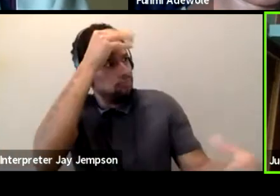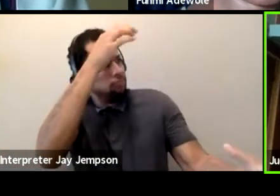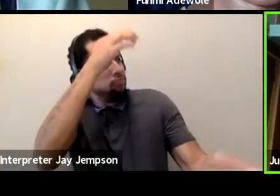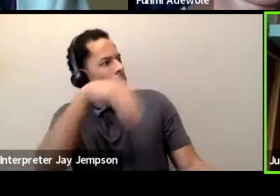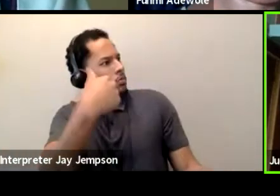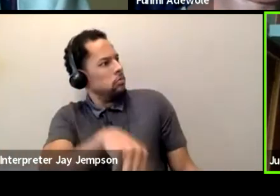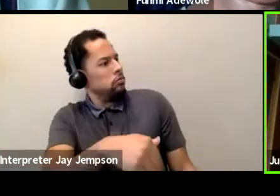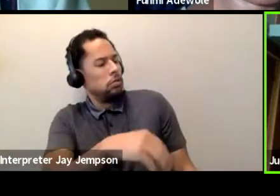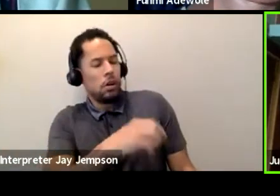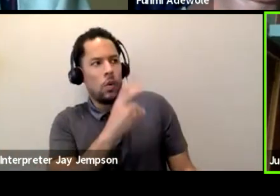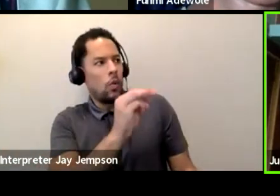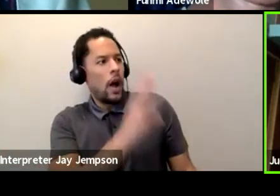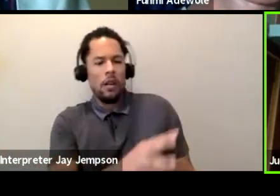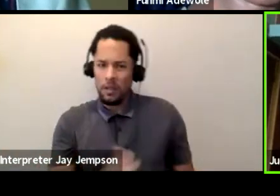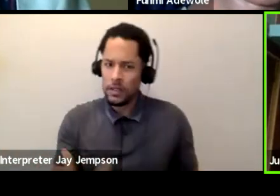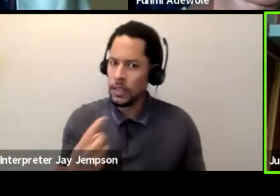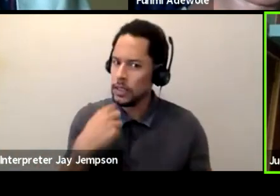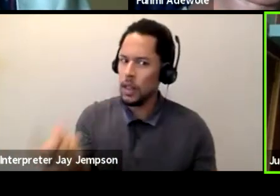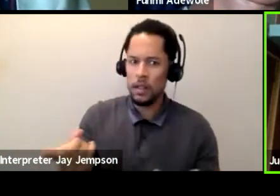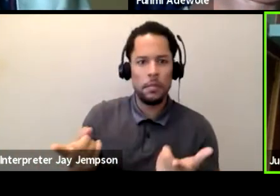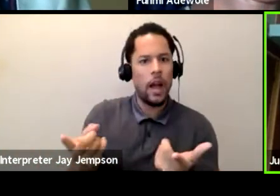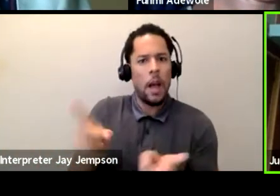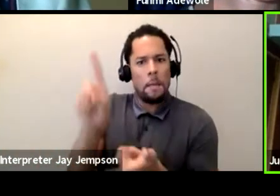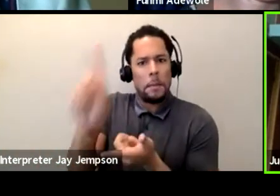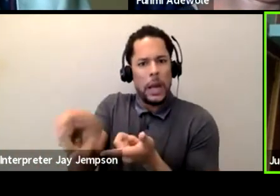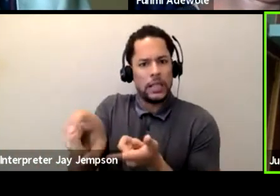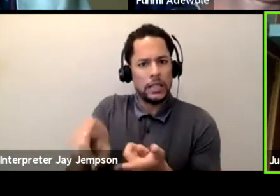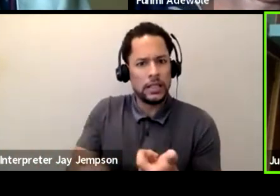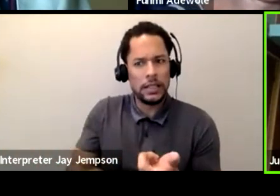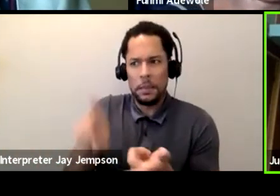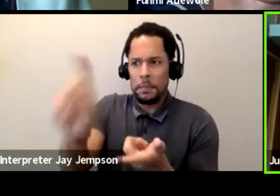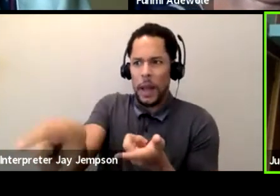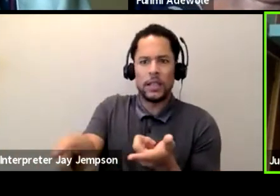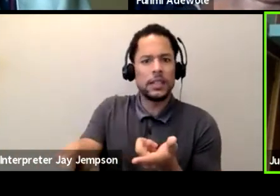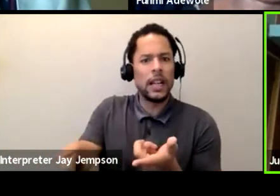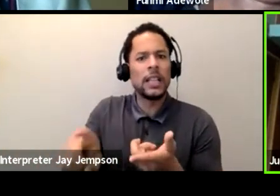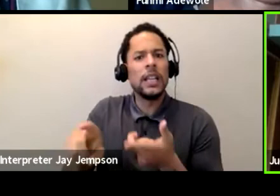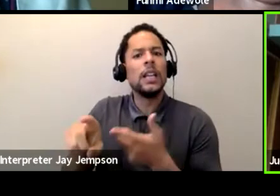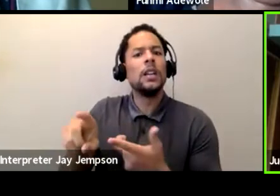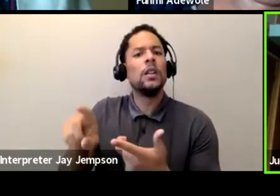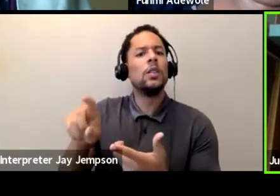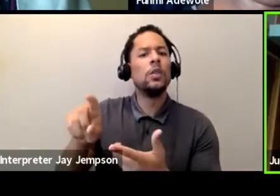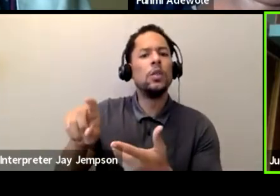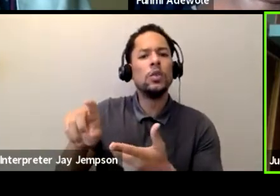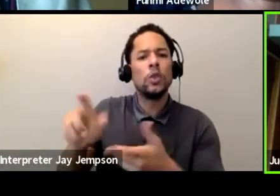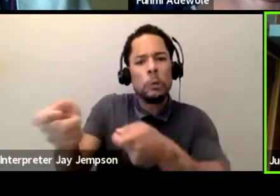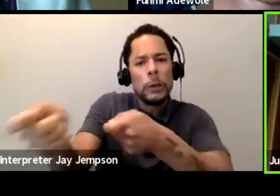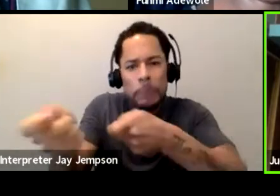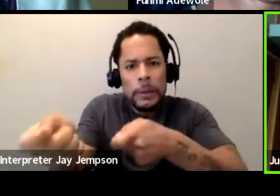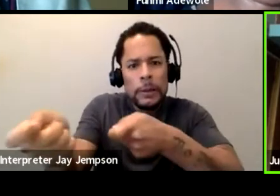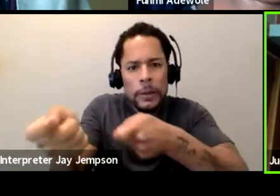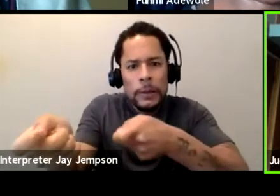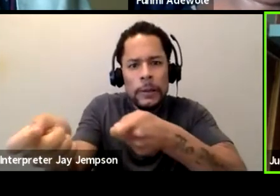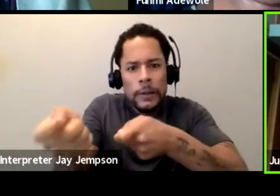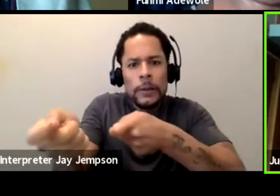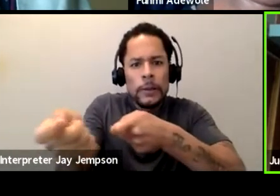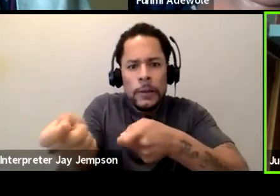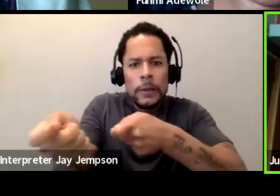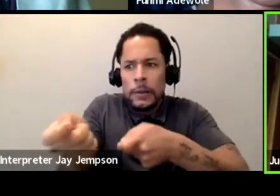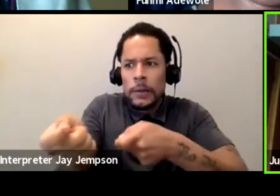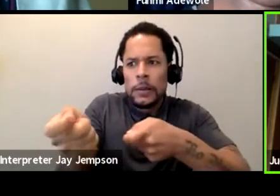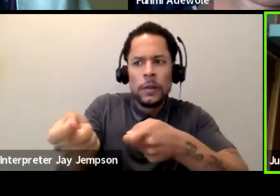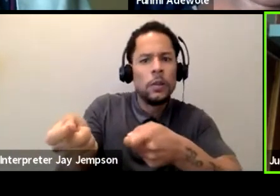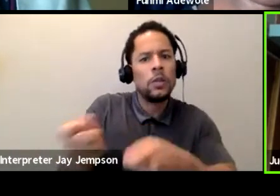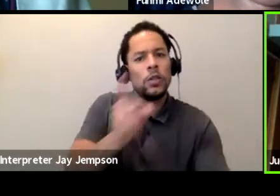it. I have to put, I have to provoke the dialogue. I have to provoke the searching of the truth of the text, so that there